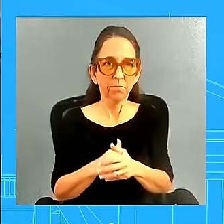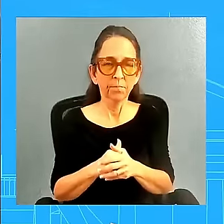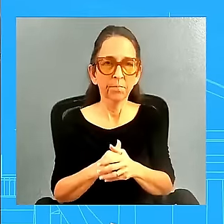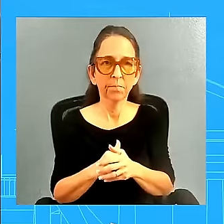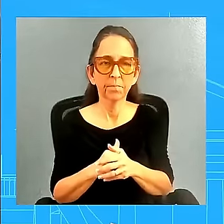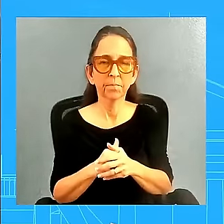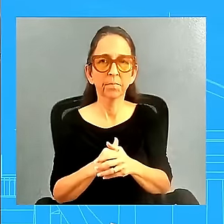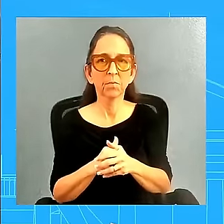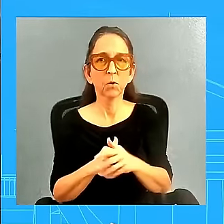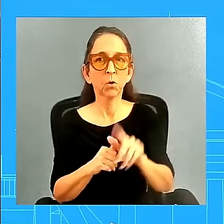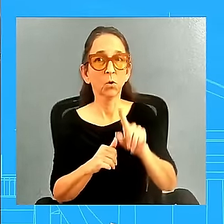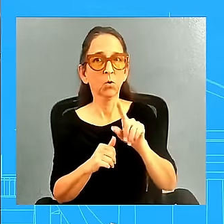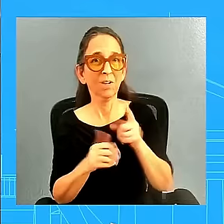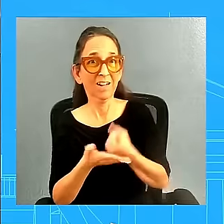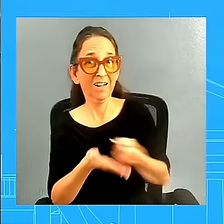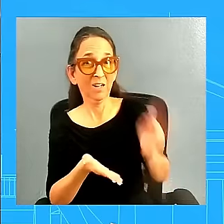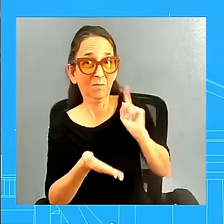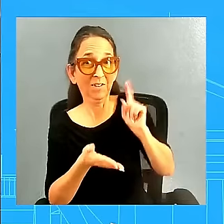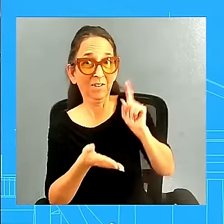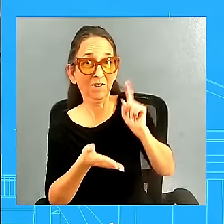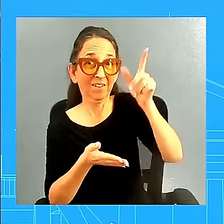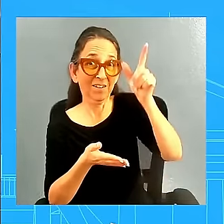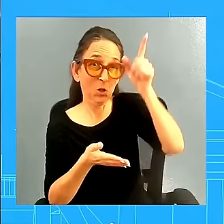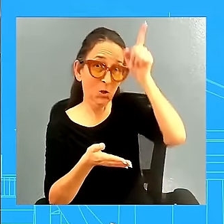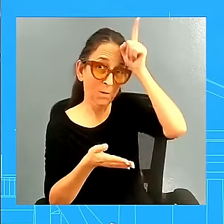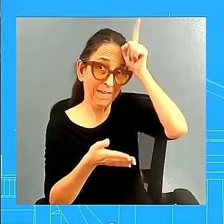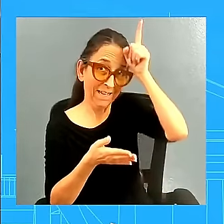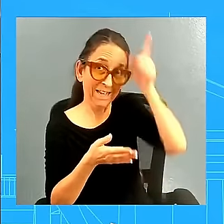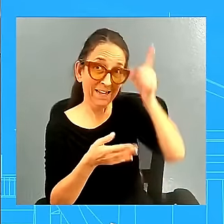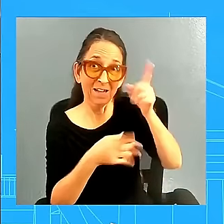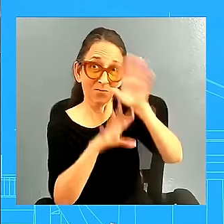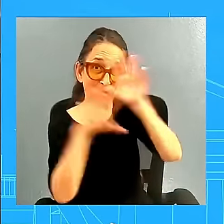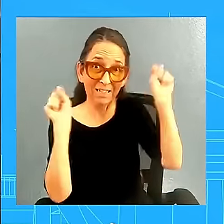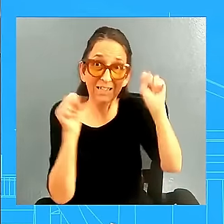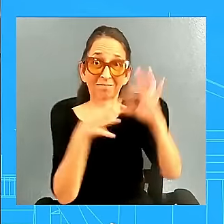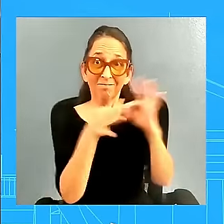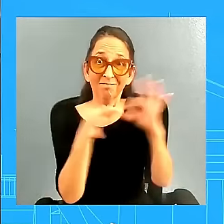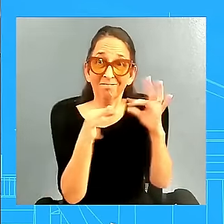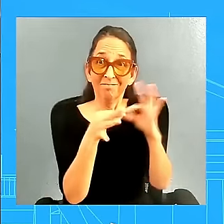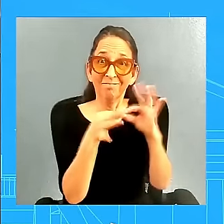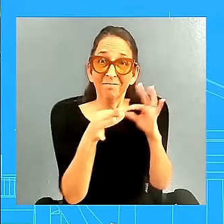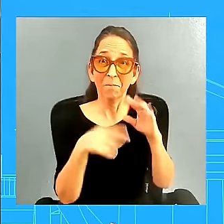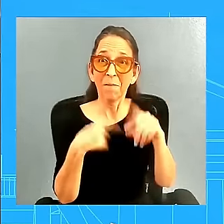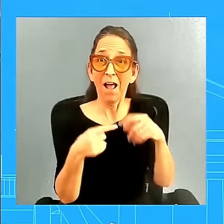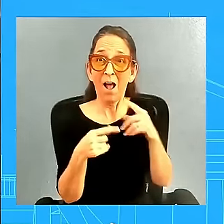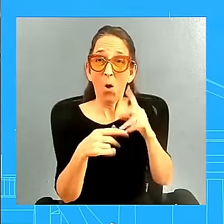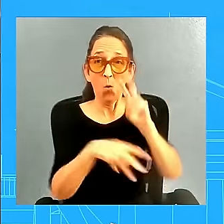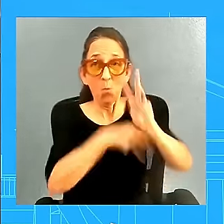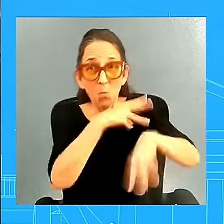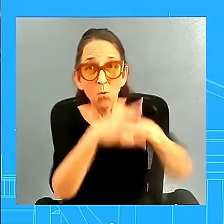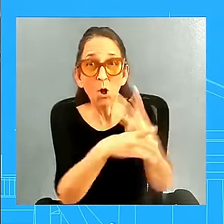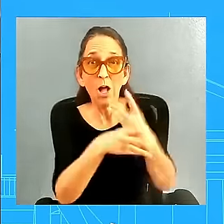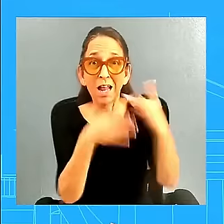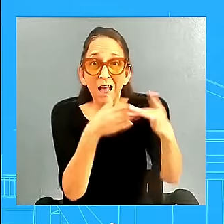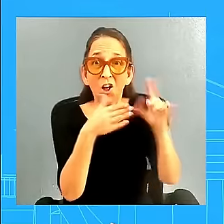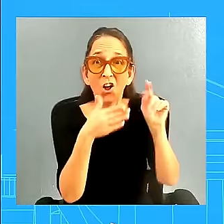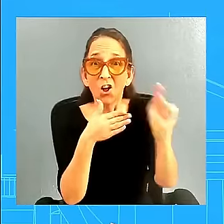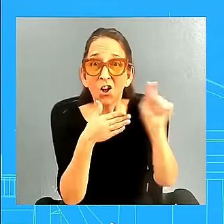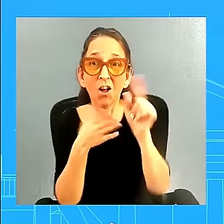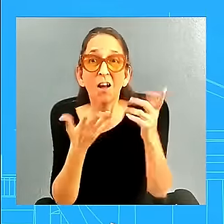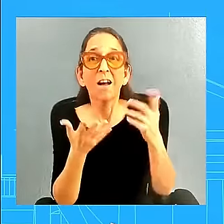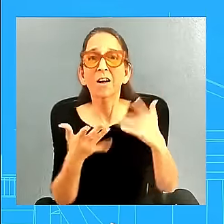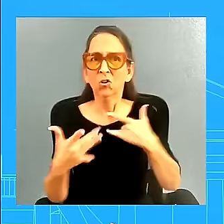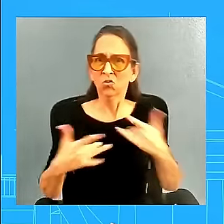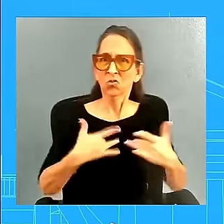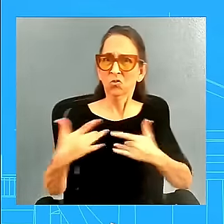conversations with world leaders expressing their dire concern about the election here. What has been his response to those world leaders? I'm not going to get into private